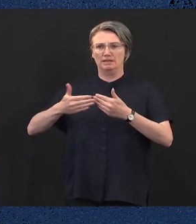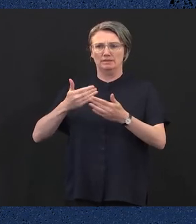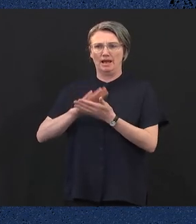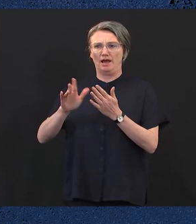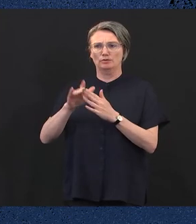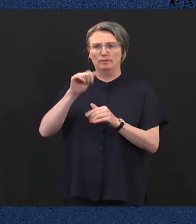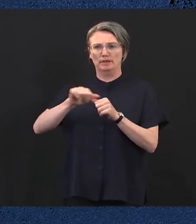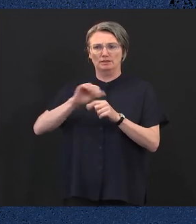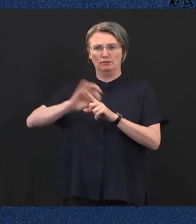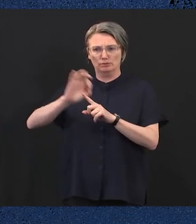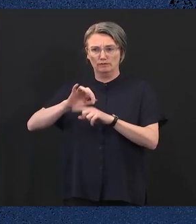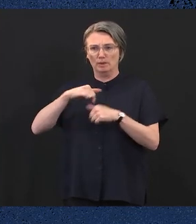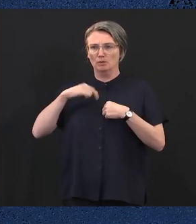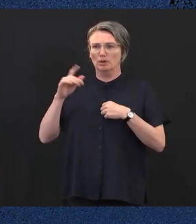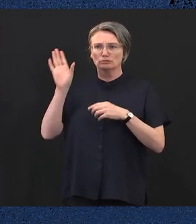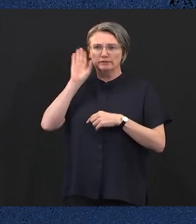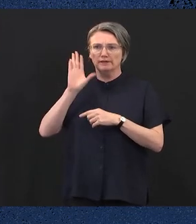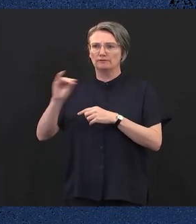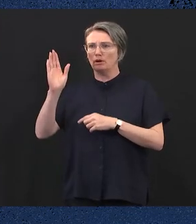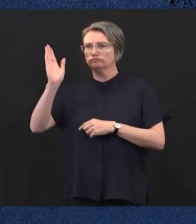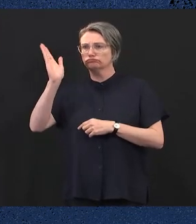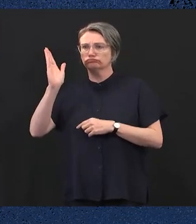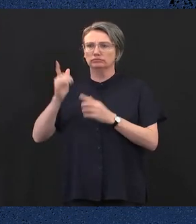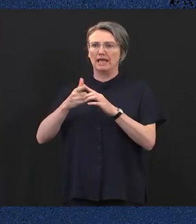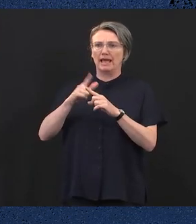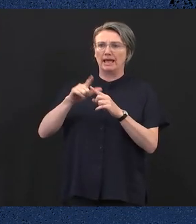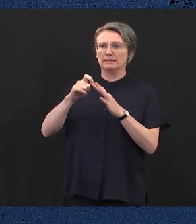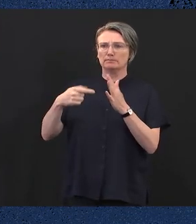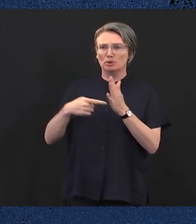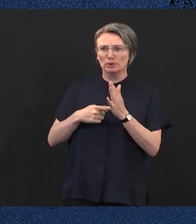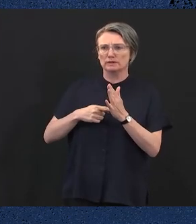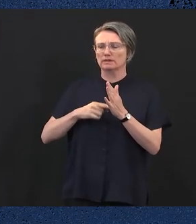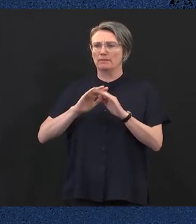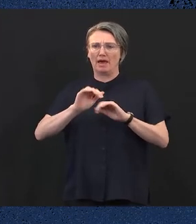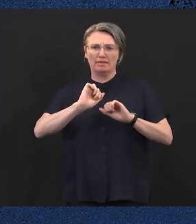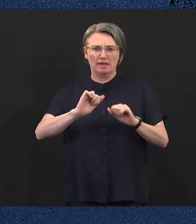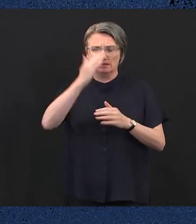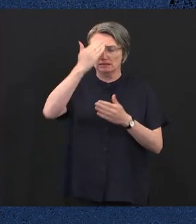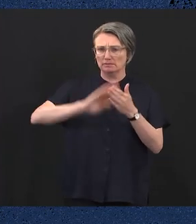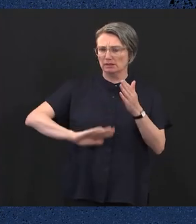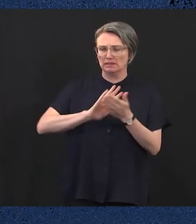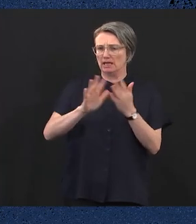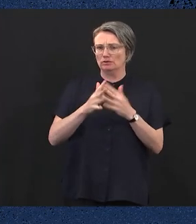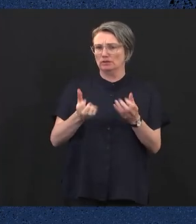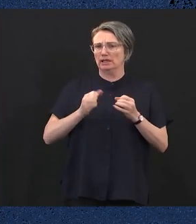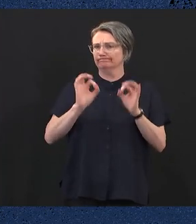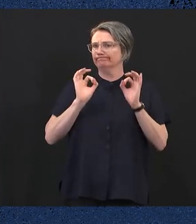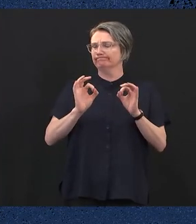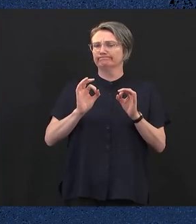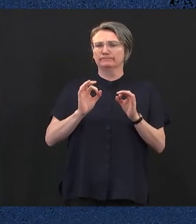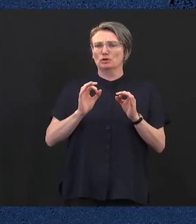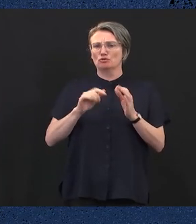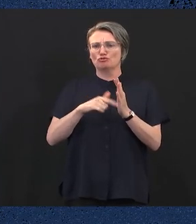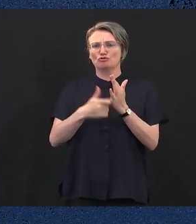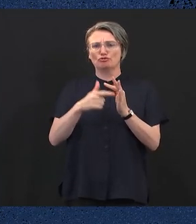who will hear directly from women about their experience accessing treatment. The government will